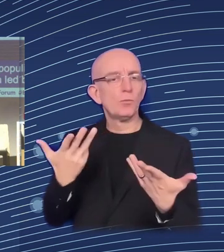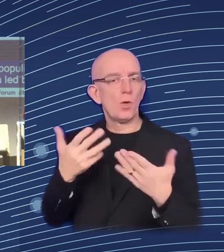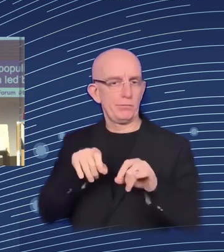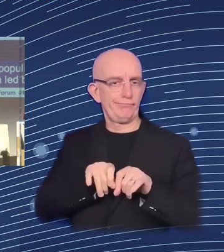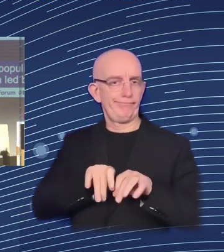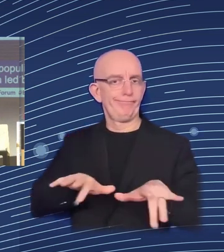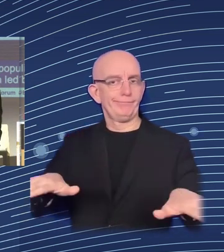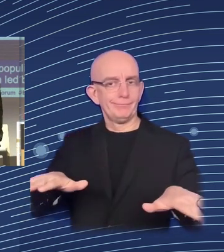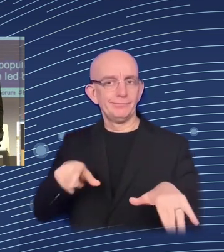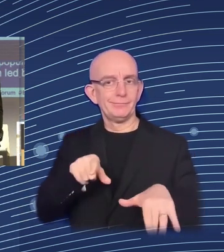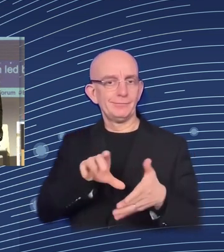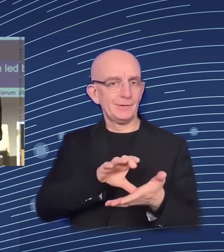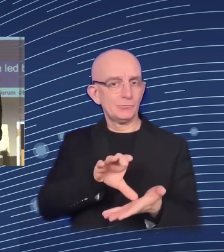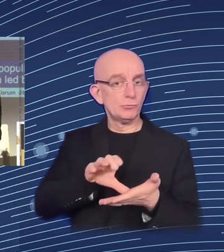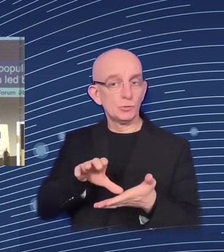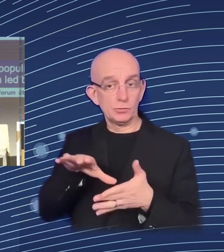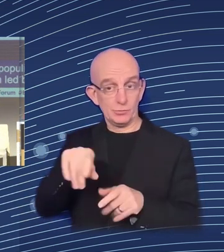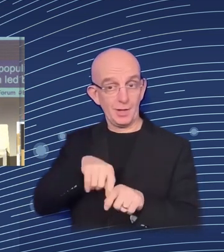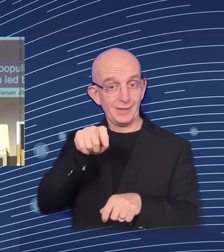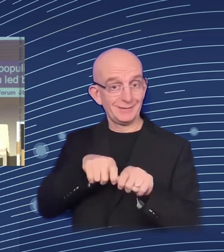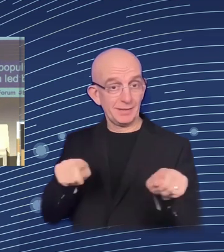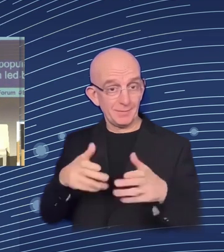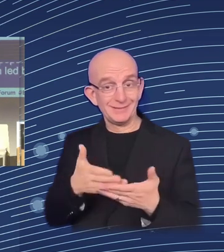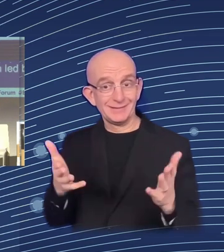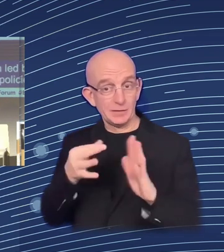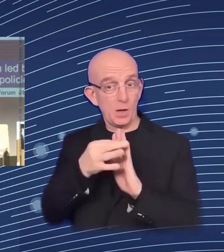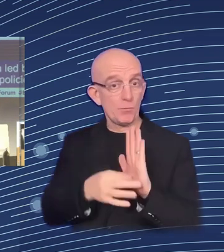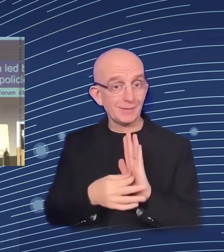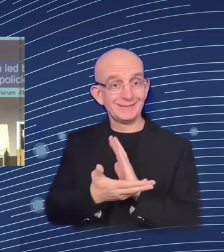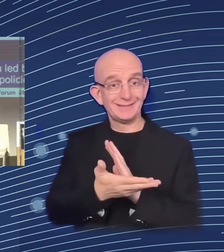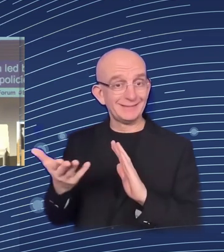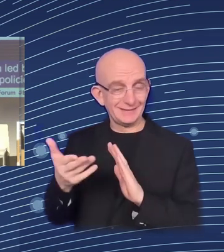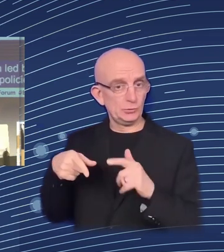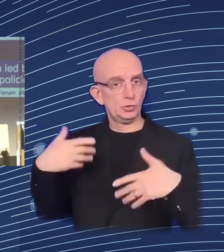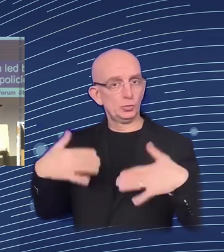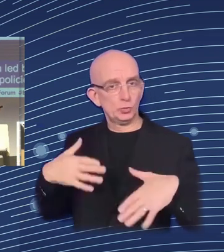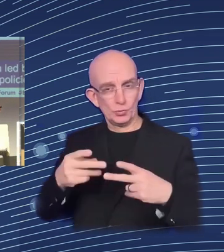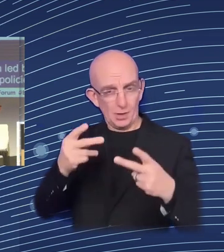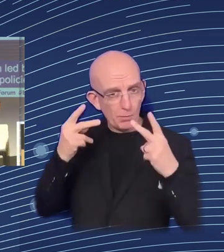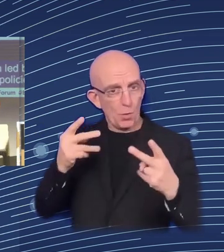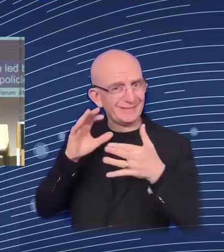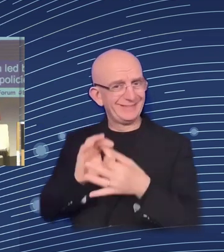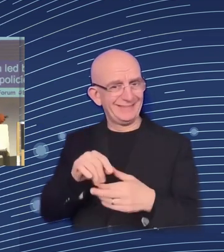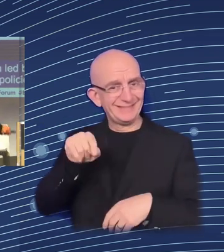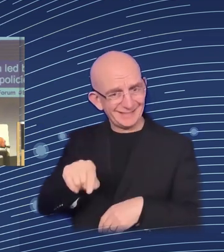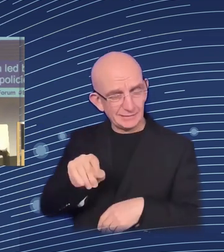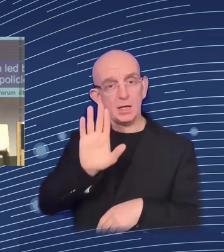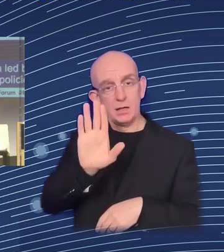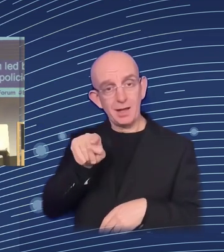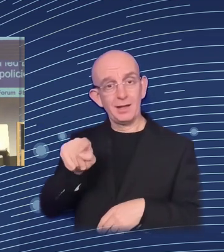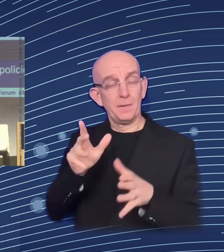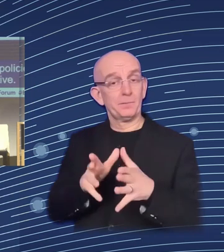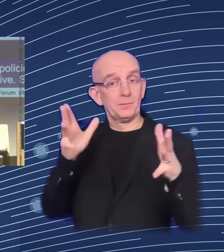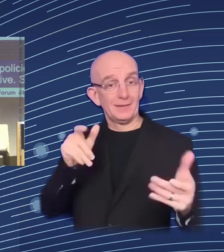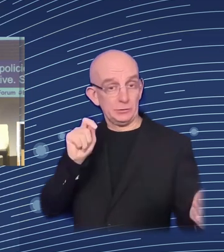policies, is a key aspect. This is a major, we see it as a major change from a policy perspective. So, that's why,